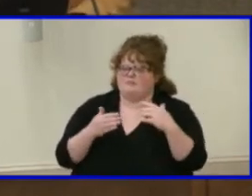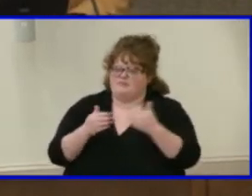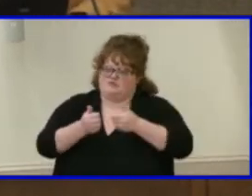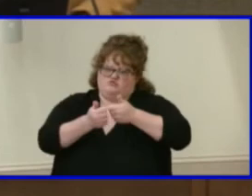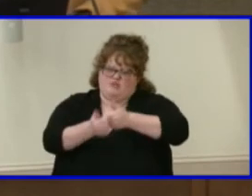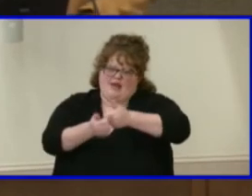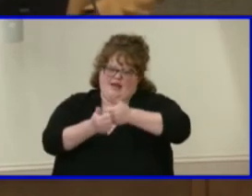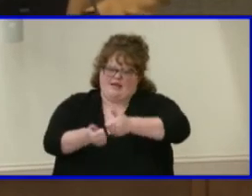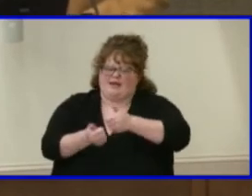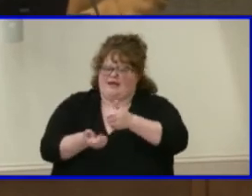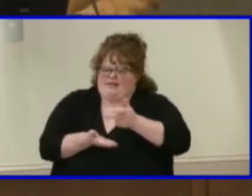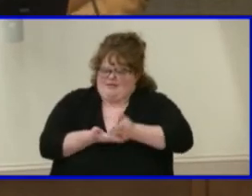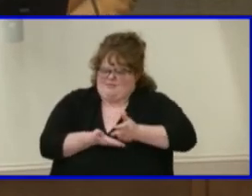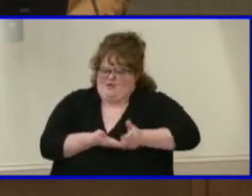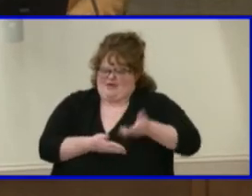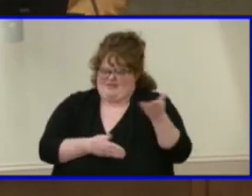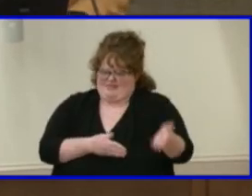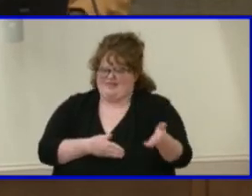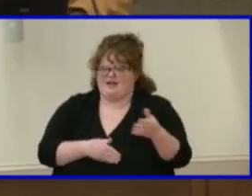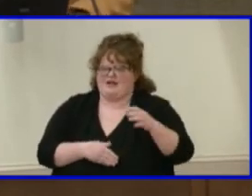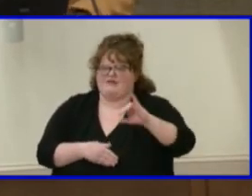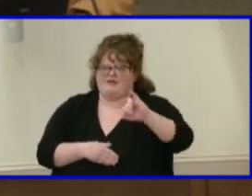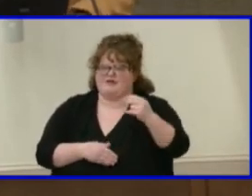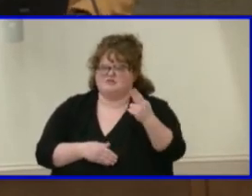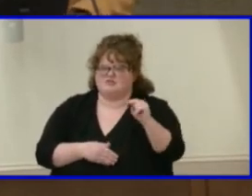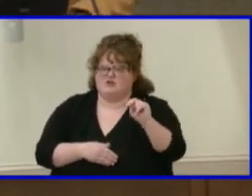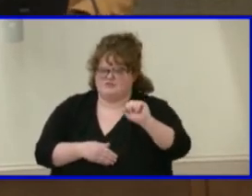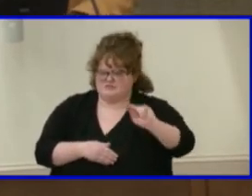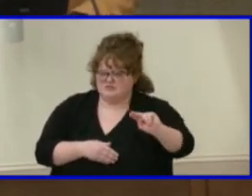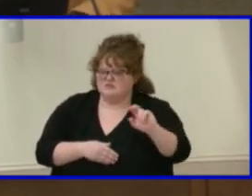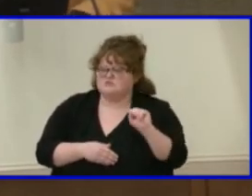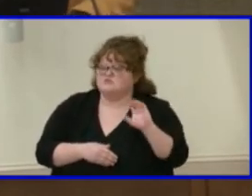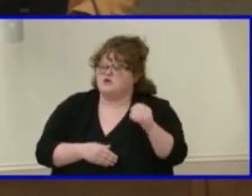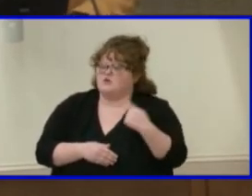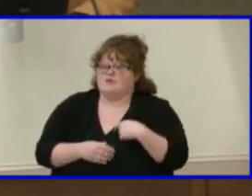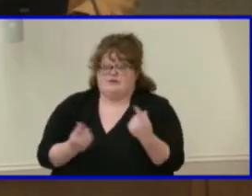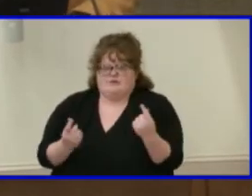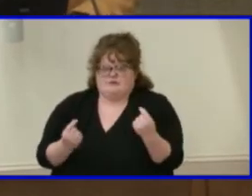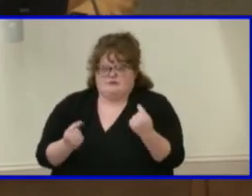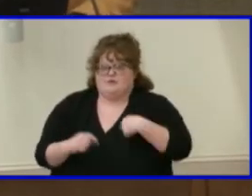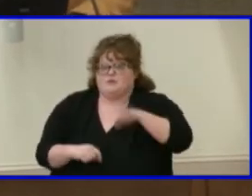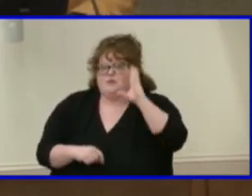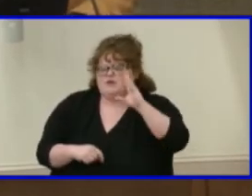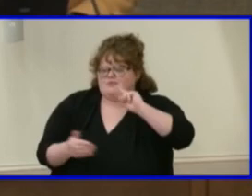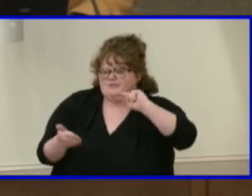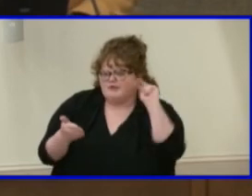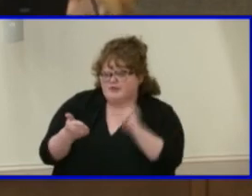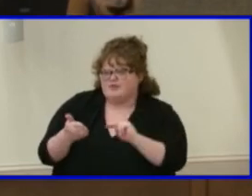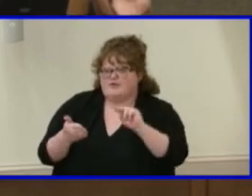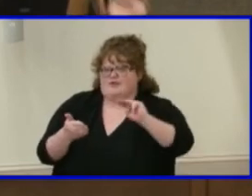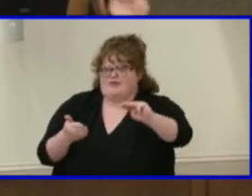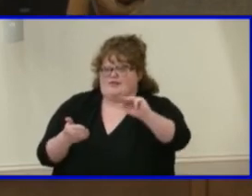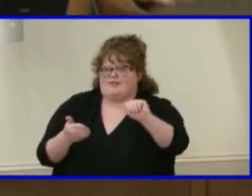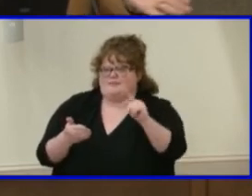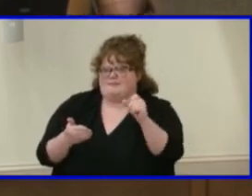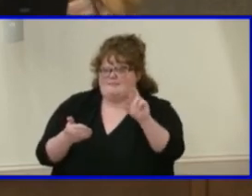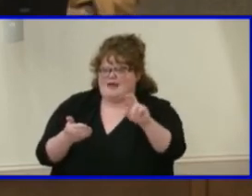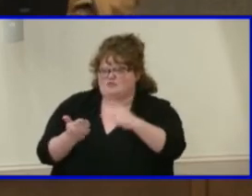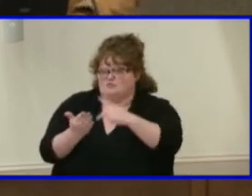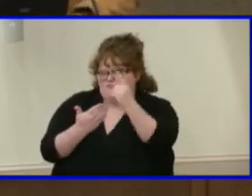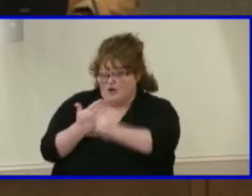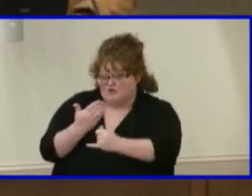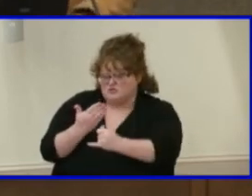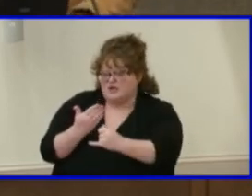at johnson uh so what we will do is take a look at that master project okay uh project